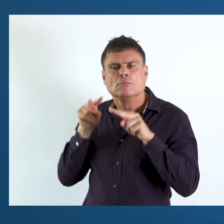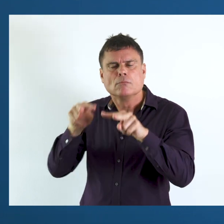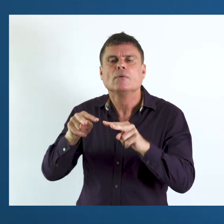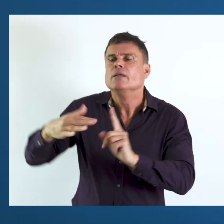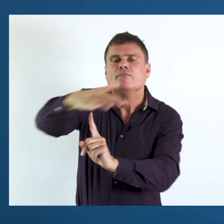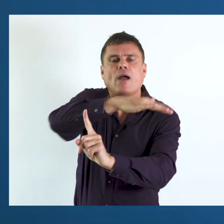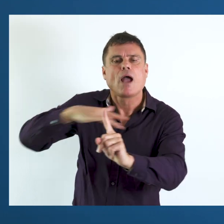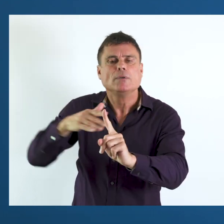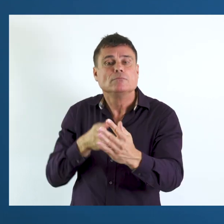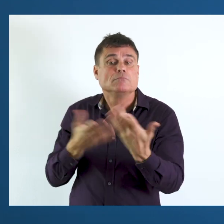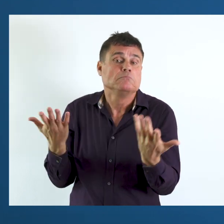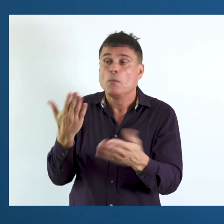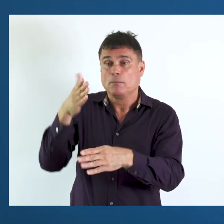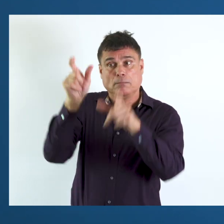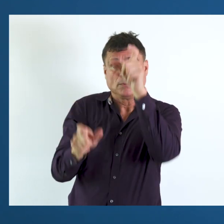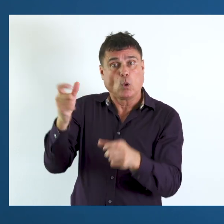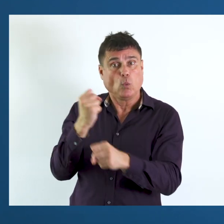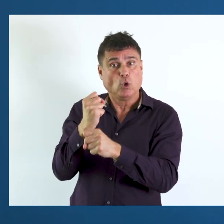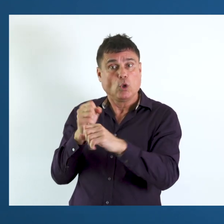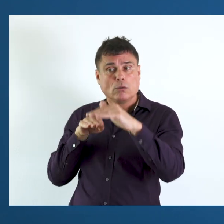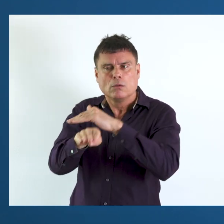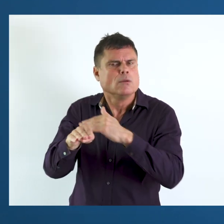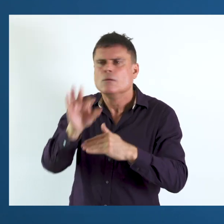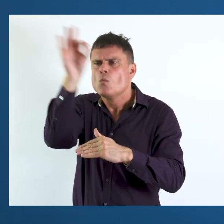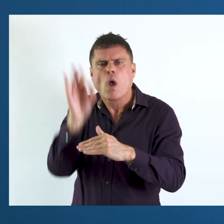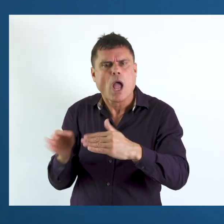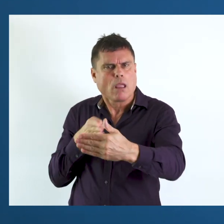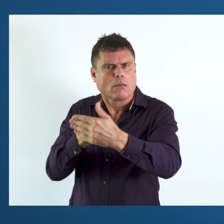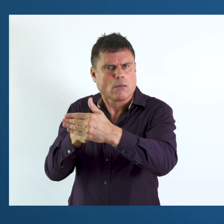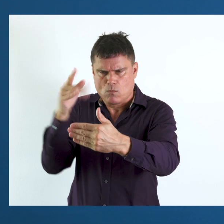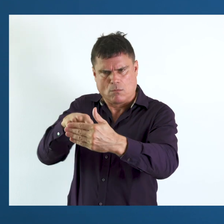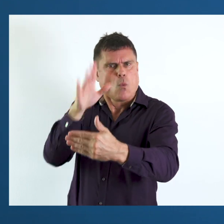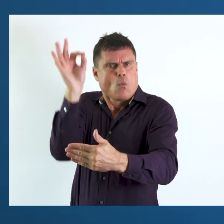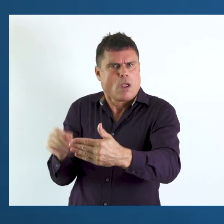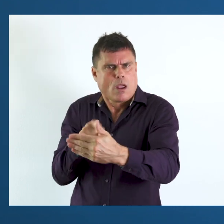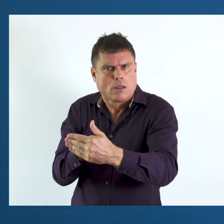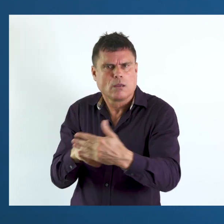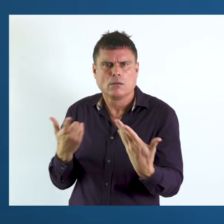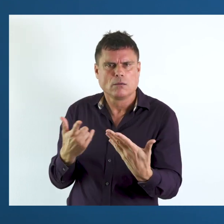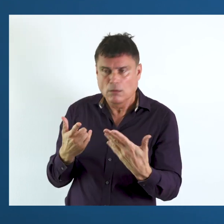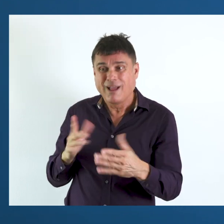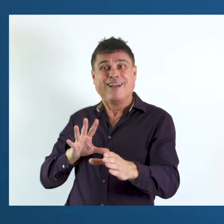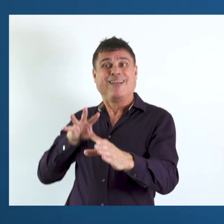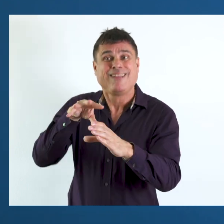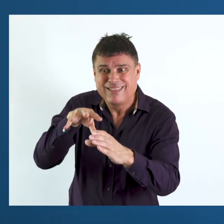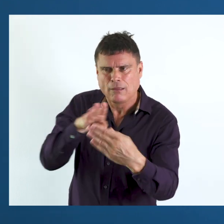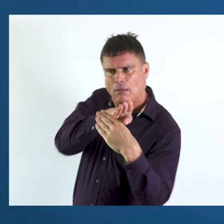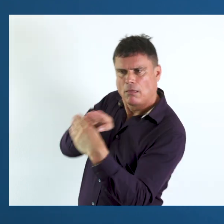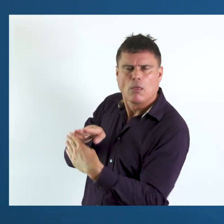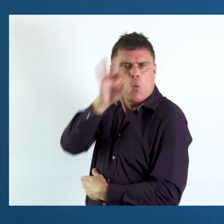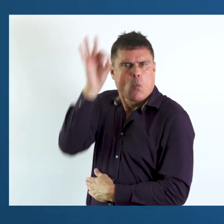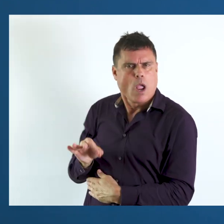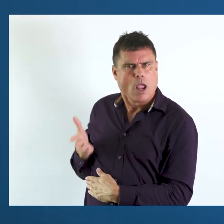module for labor force surveys talks about environmental barriers, why people are